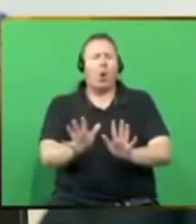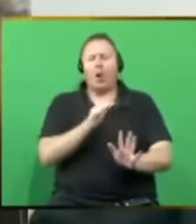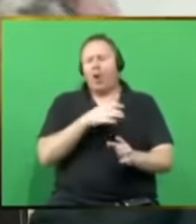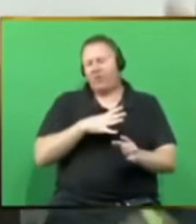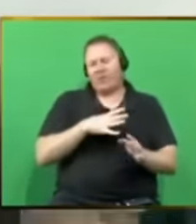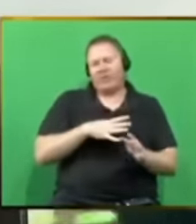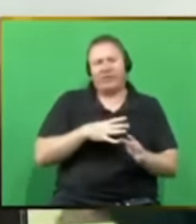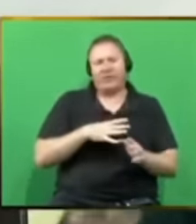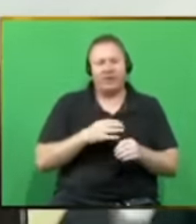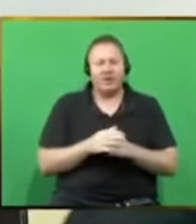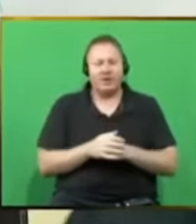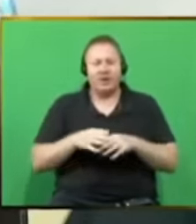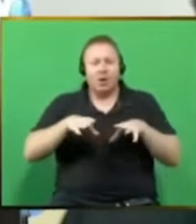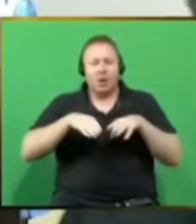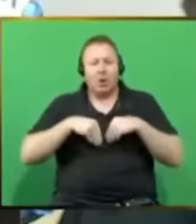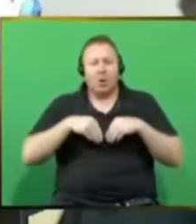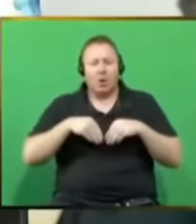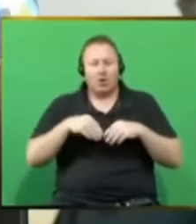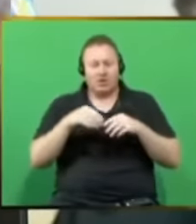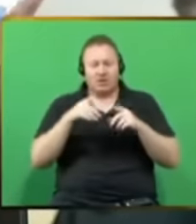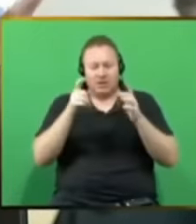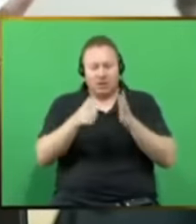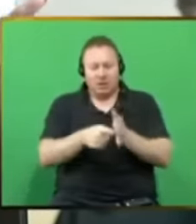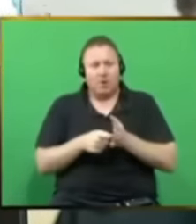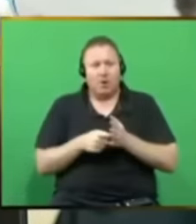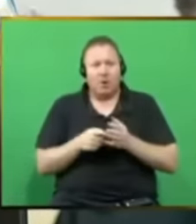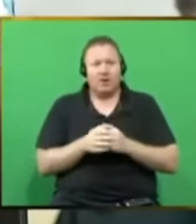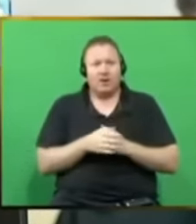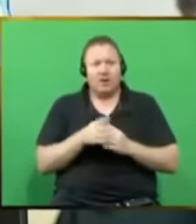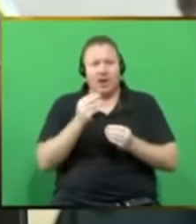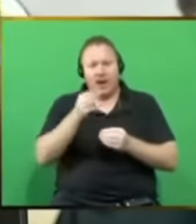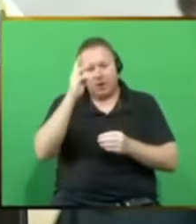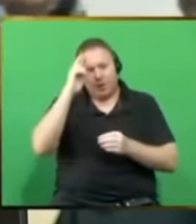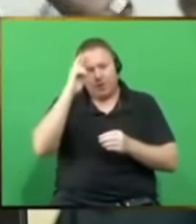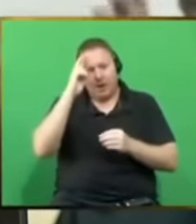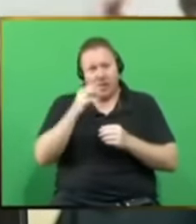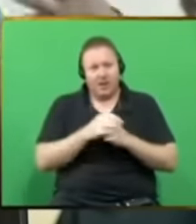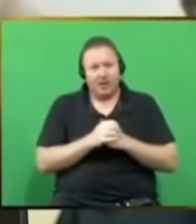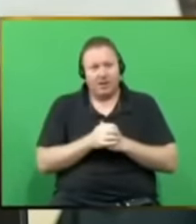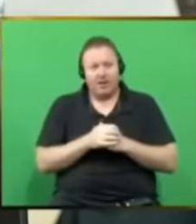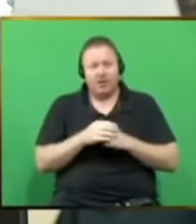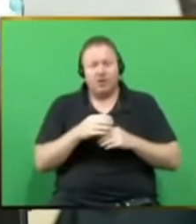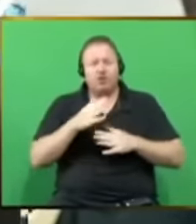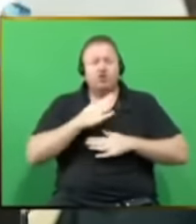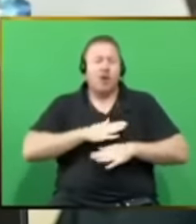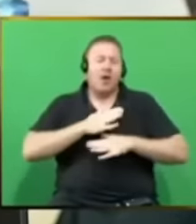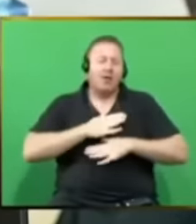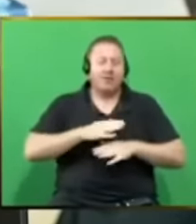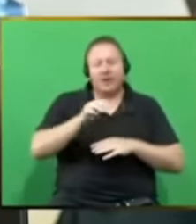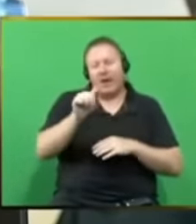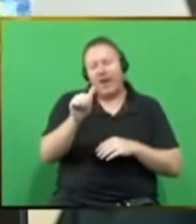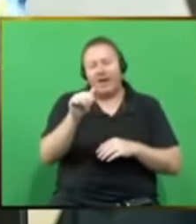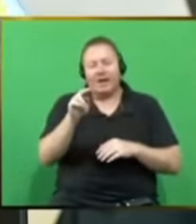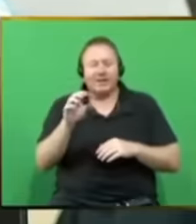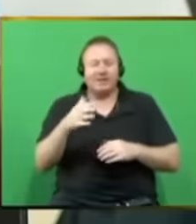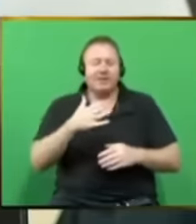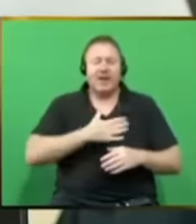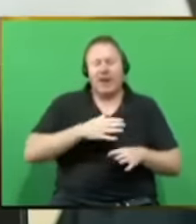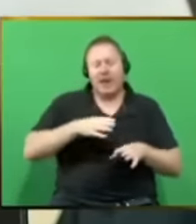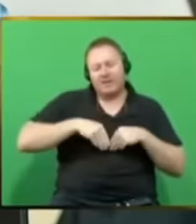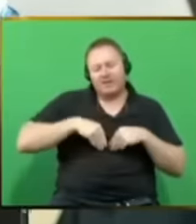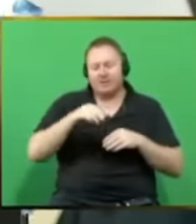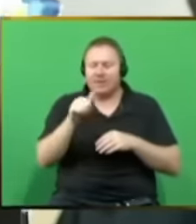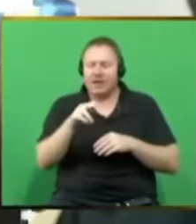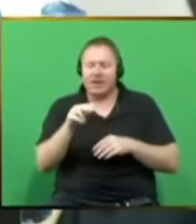Their loyalty is demanded, and they are routinely reminded to be grateful to the ANC. What is